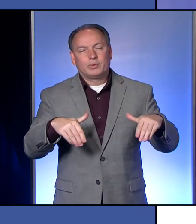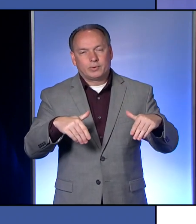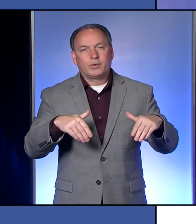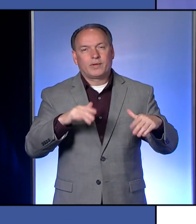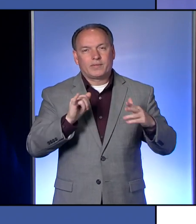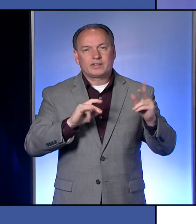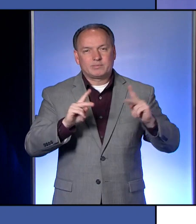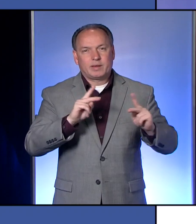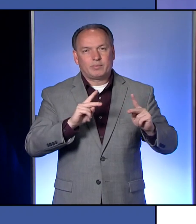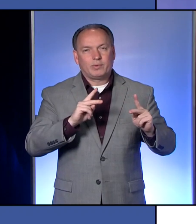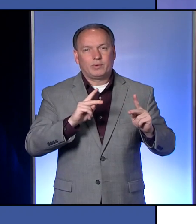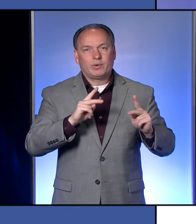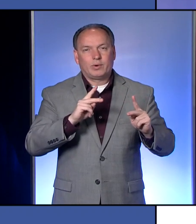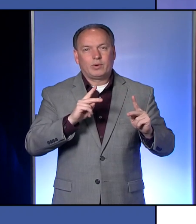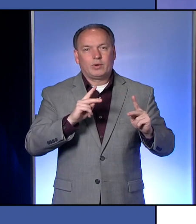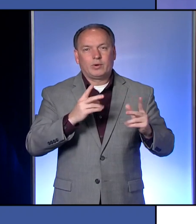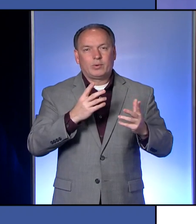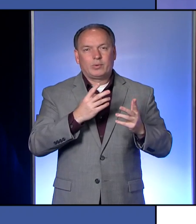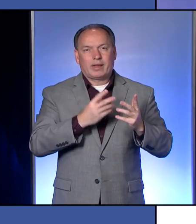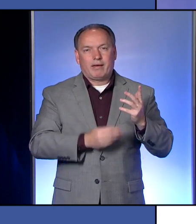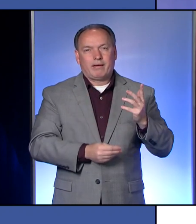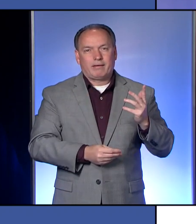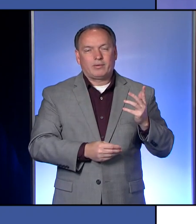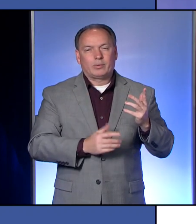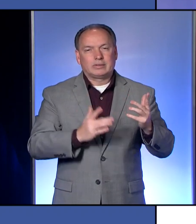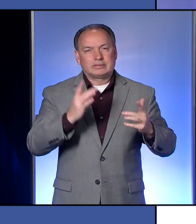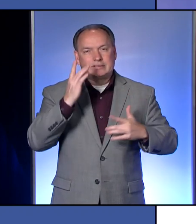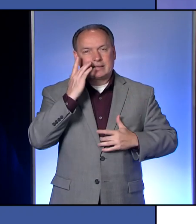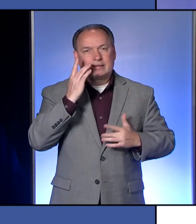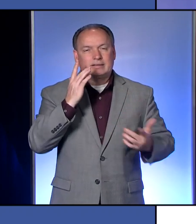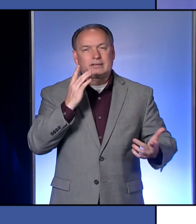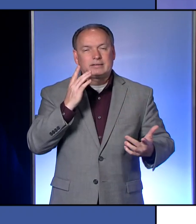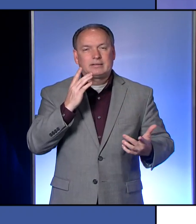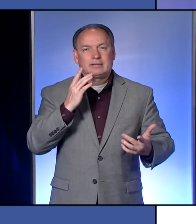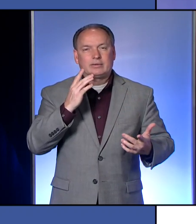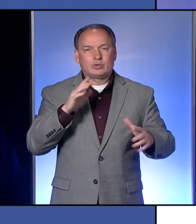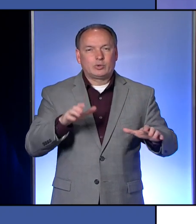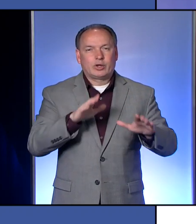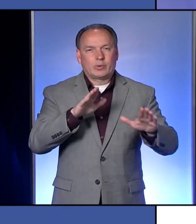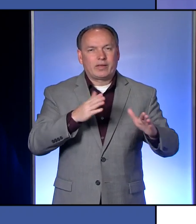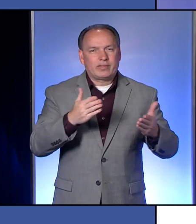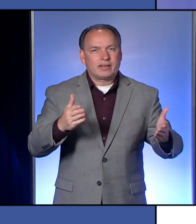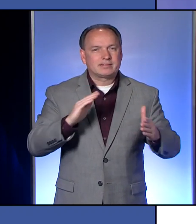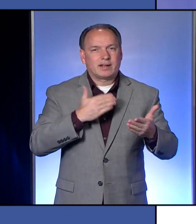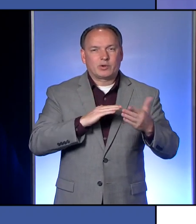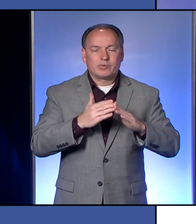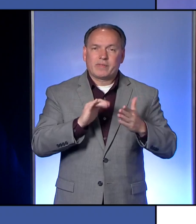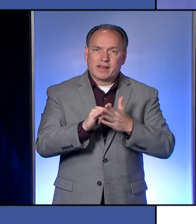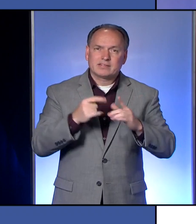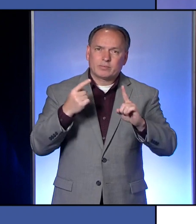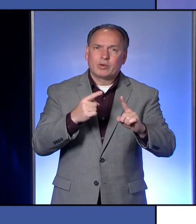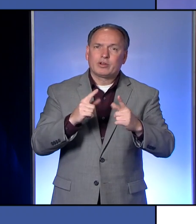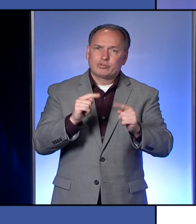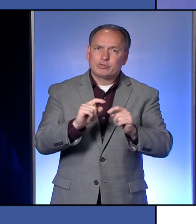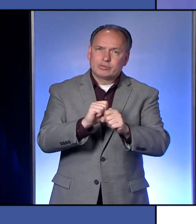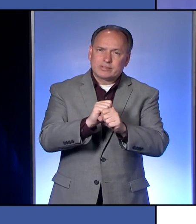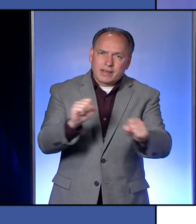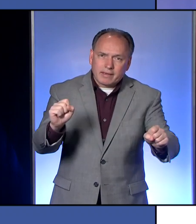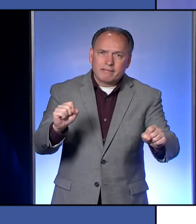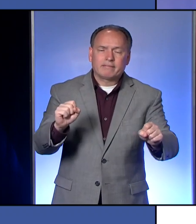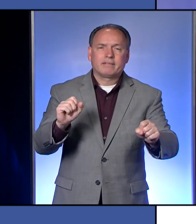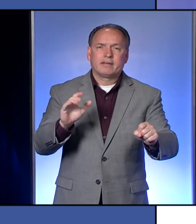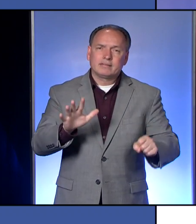people love and people that were doing great things in our communities. And so that's what this is about. It's about saving lives. And